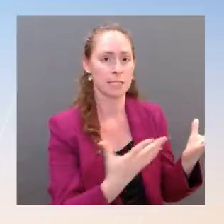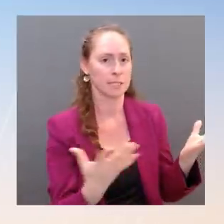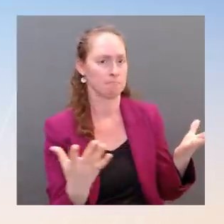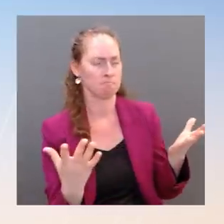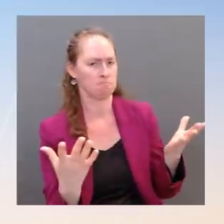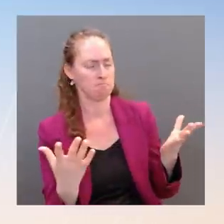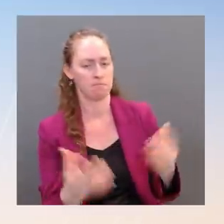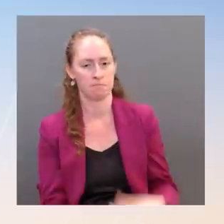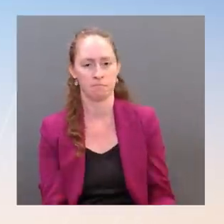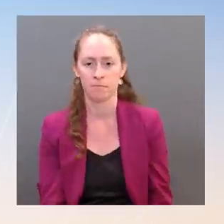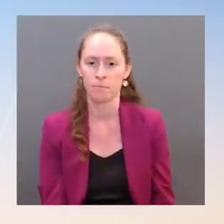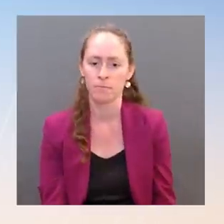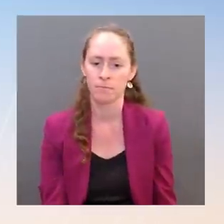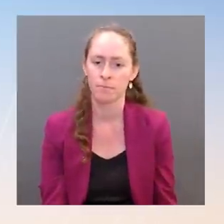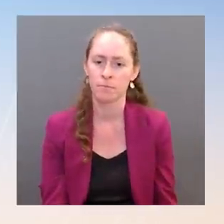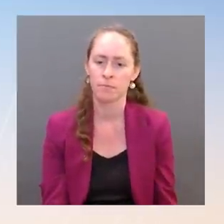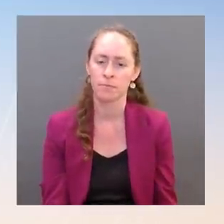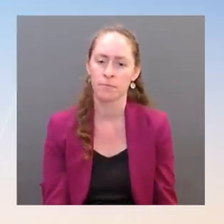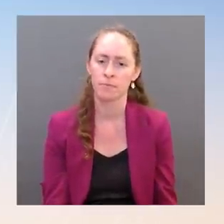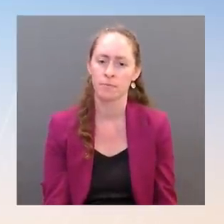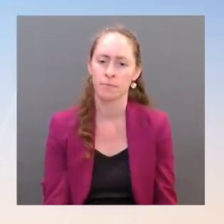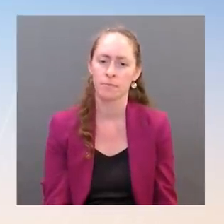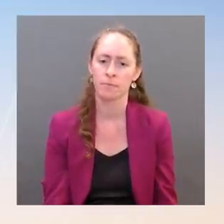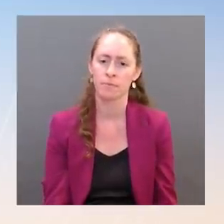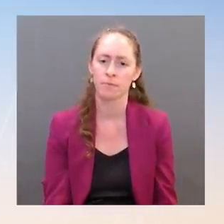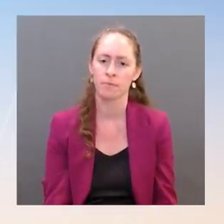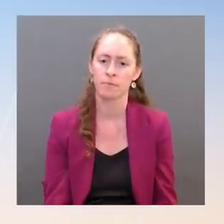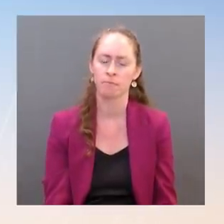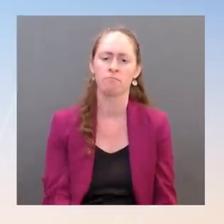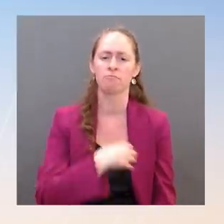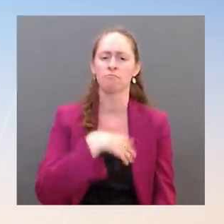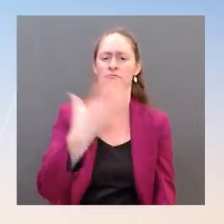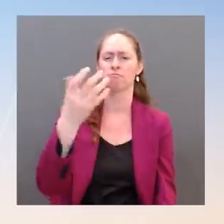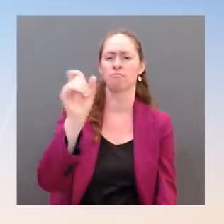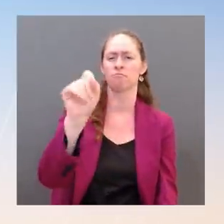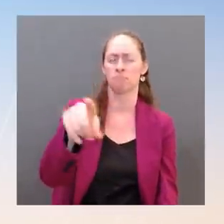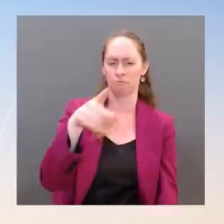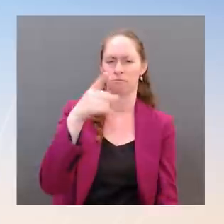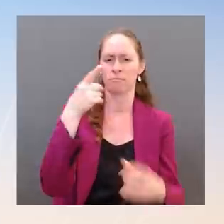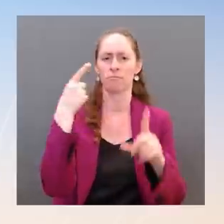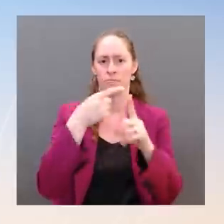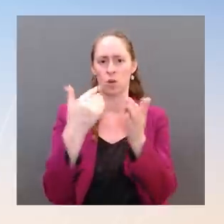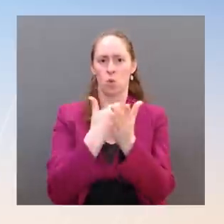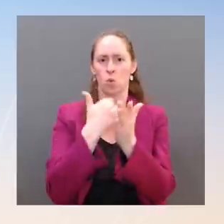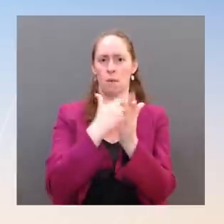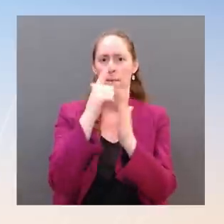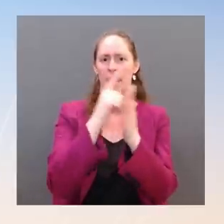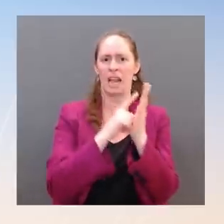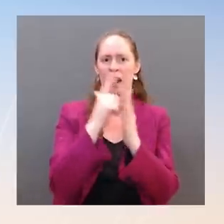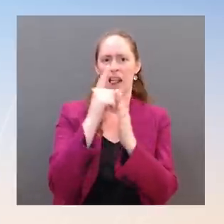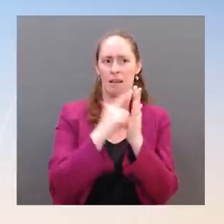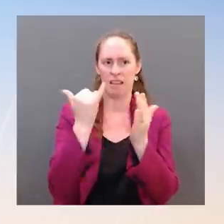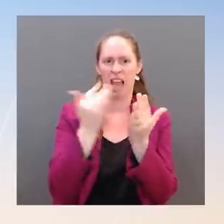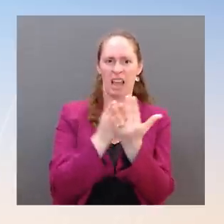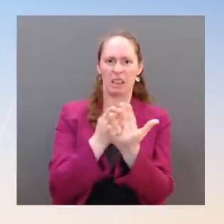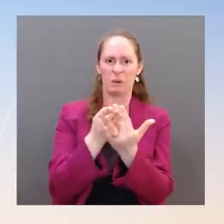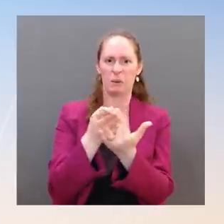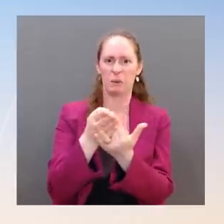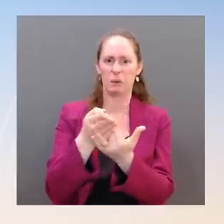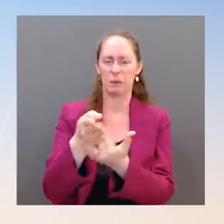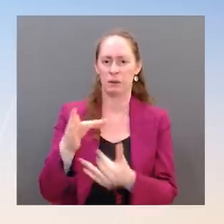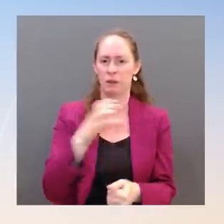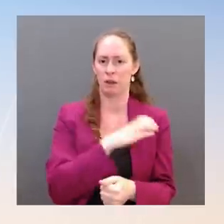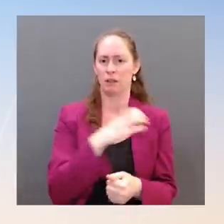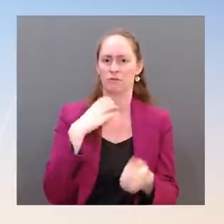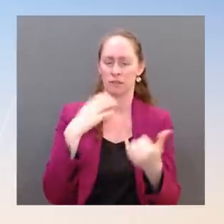right now, both being forwarded by House Democrats. One is a consumer fuel price gauging gouging prevention act. And the other